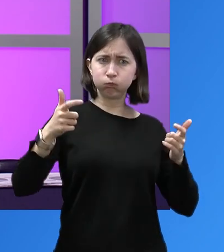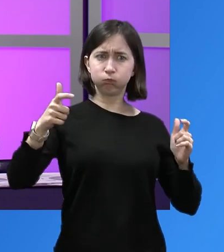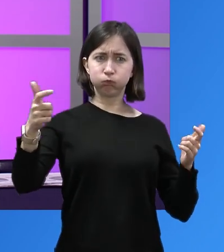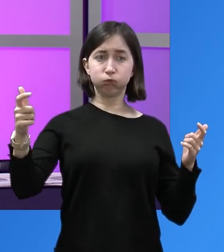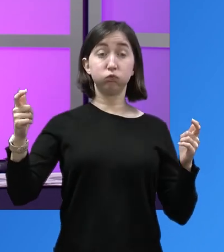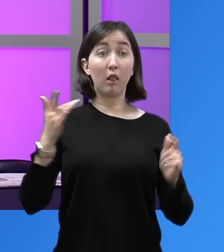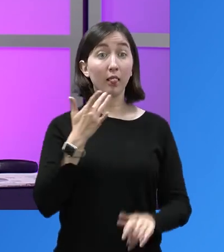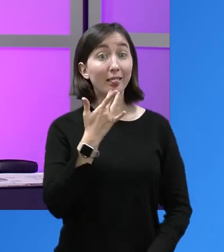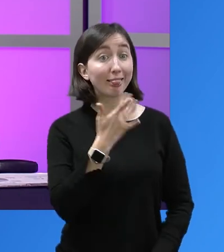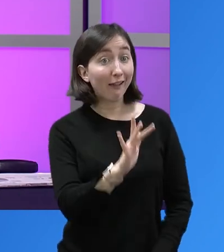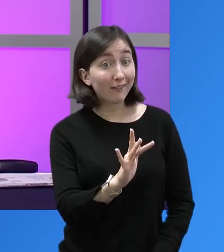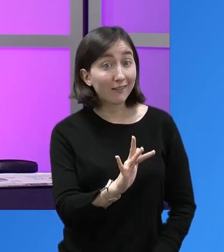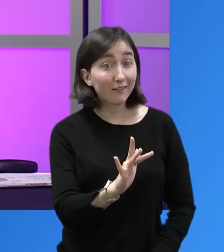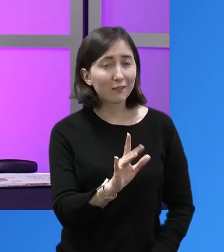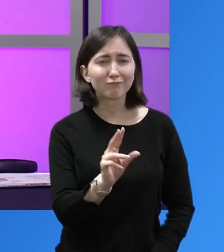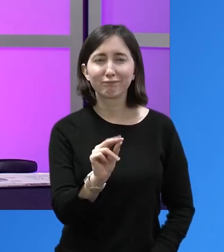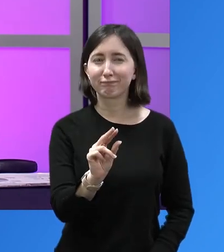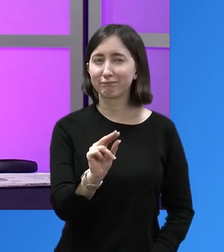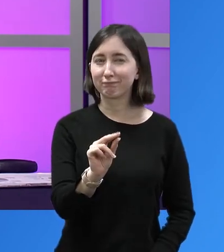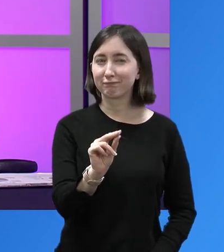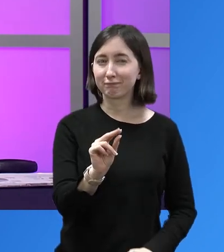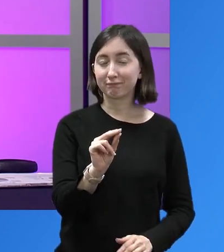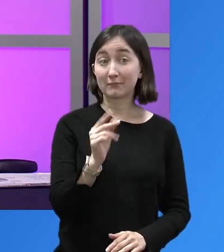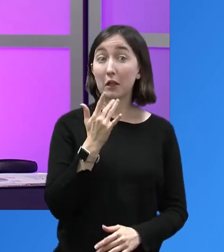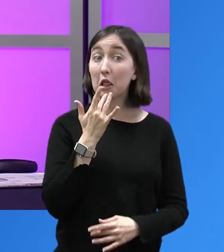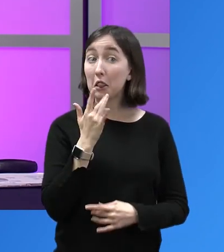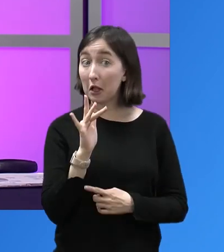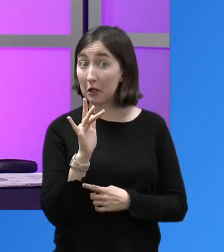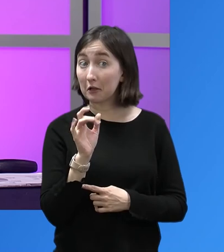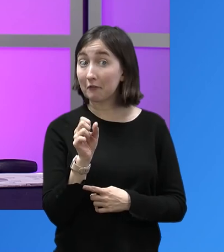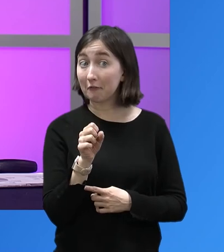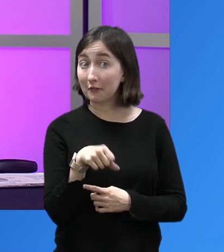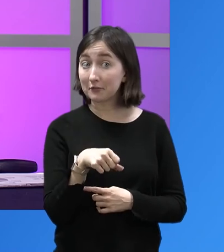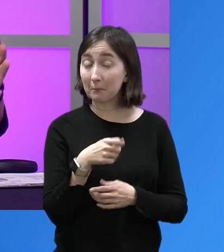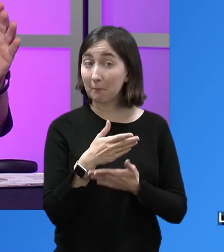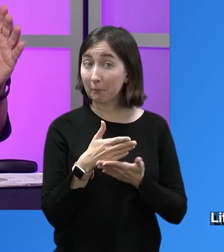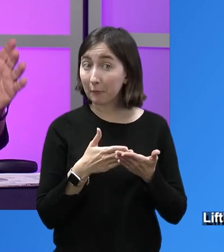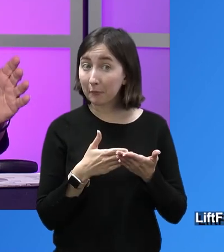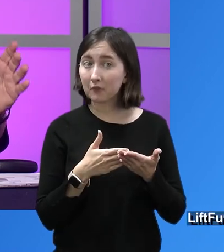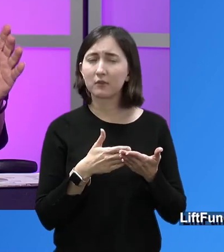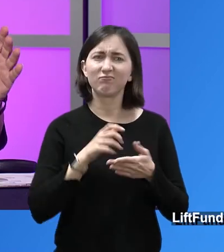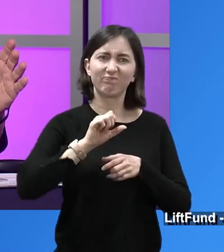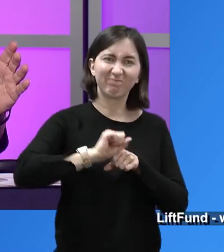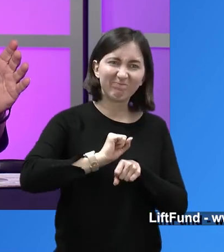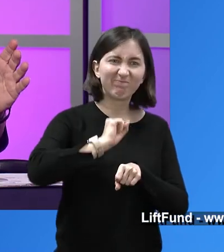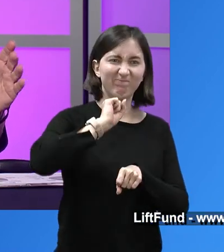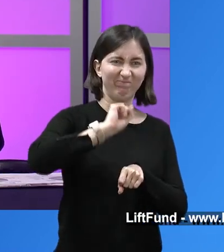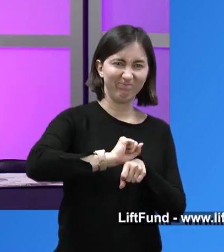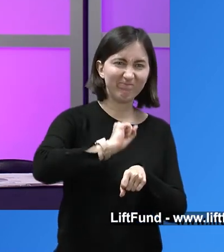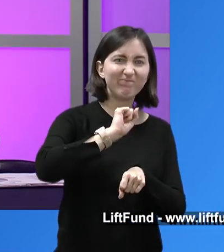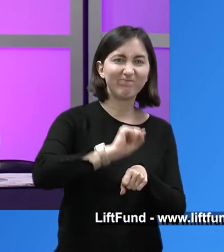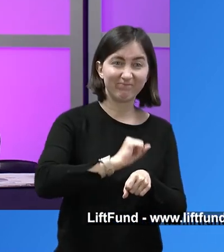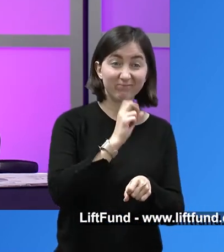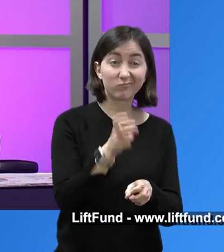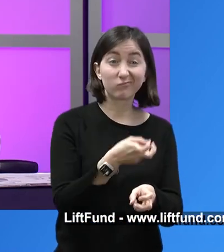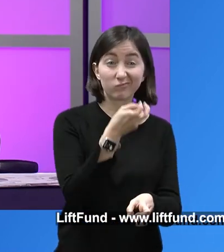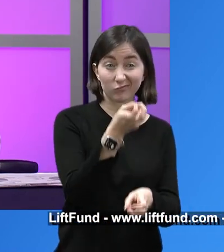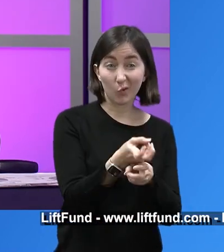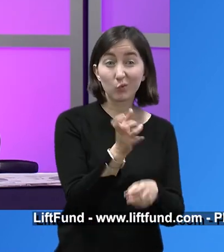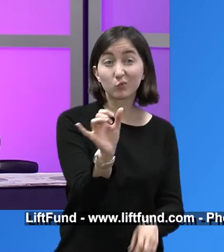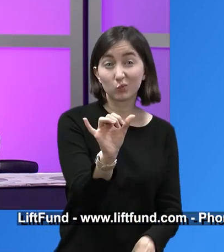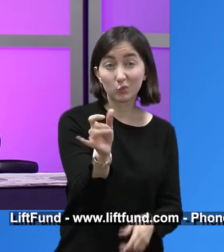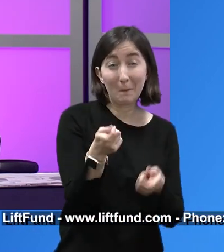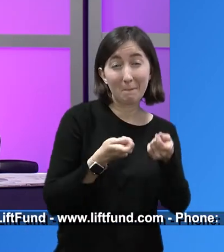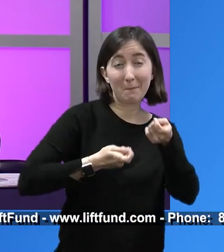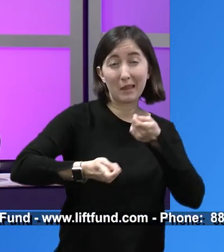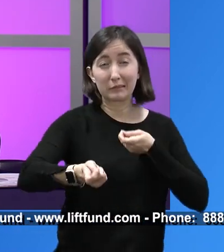to, but it's not, and not because it was luck. It's a combination. Okay. Being in the right place at the right time, but hard, hard work of being able to